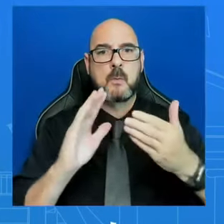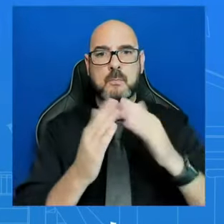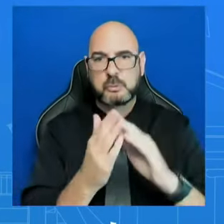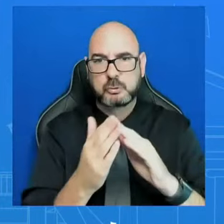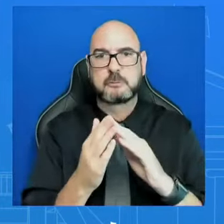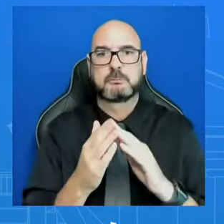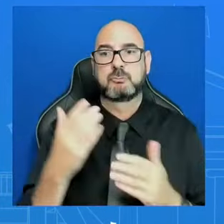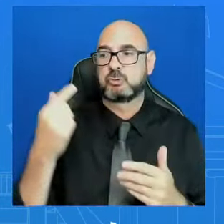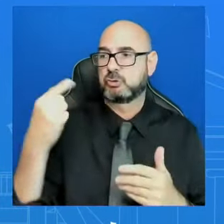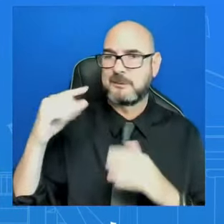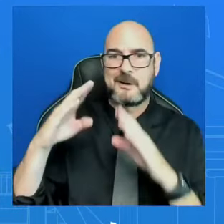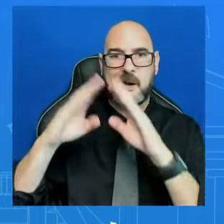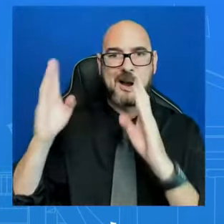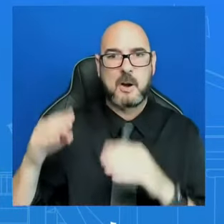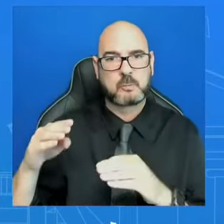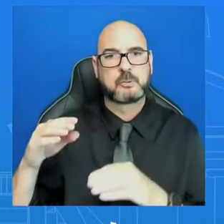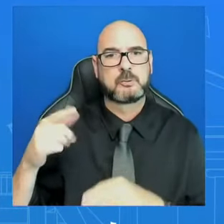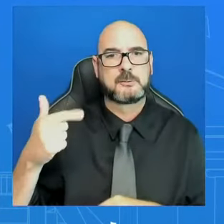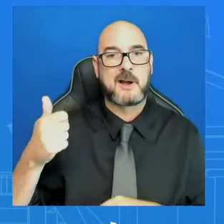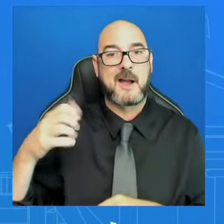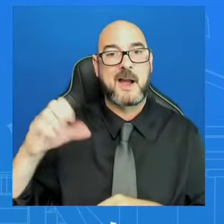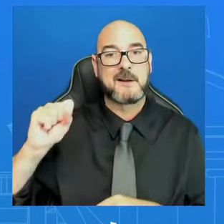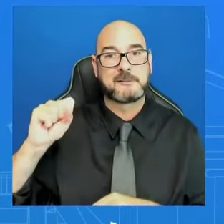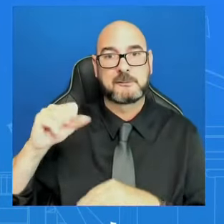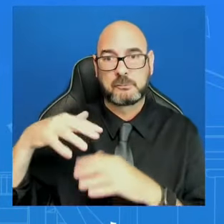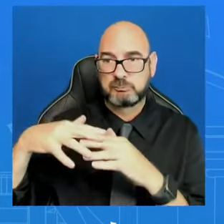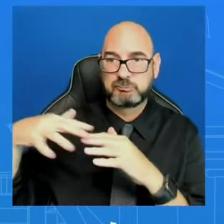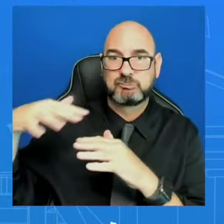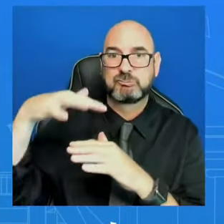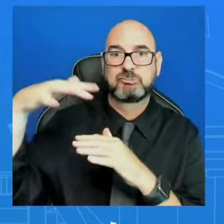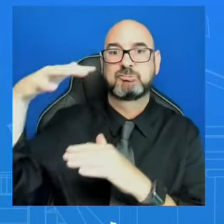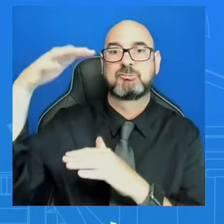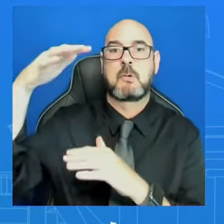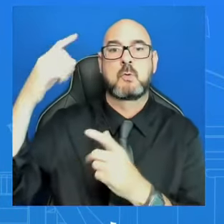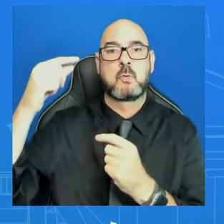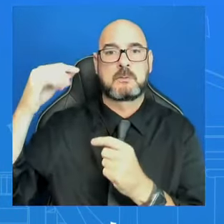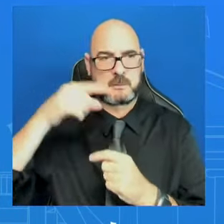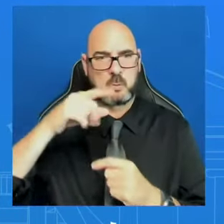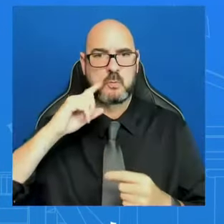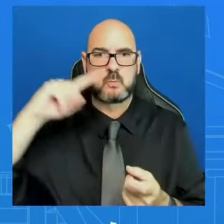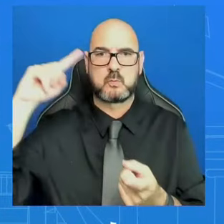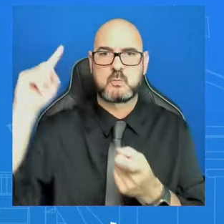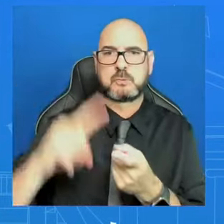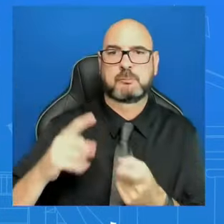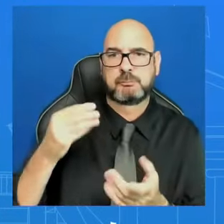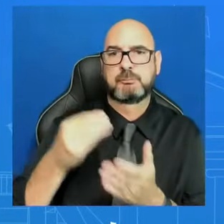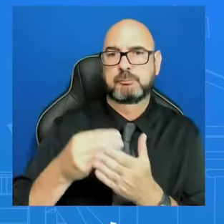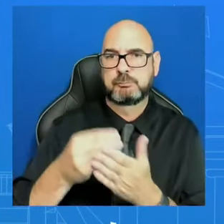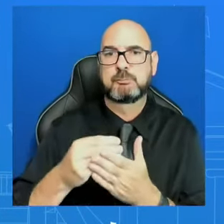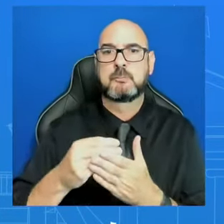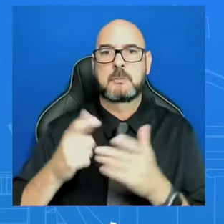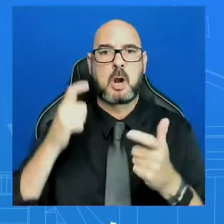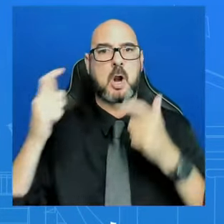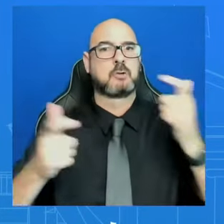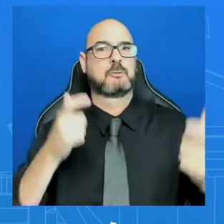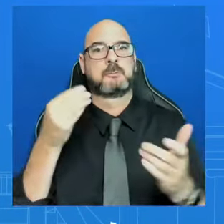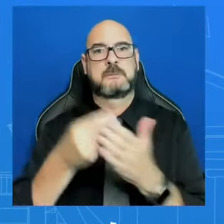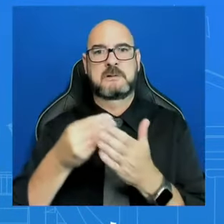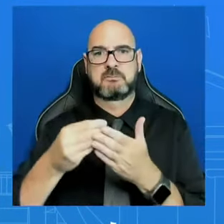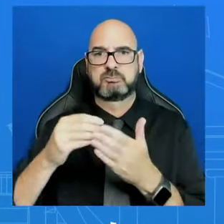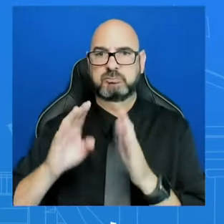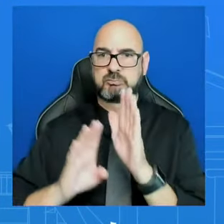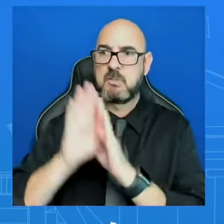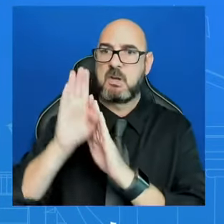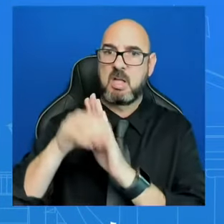the single largest non-tax investment in the Inflation Reduction Act to build a clean energy economy